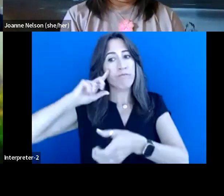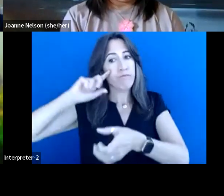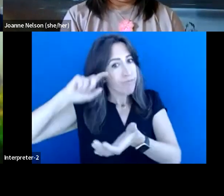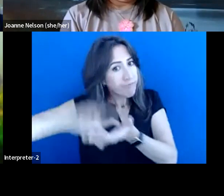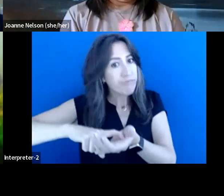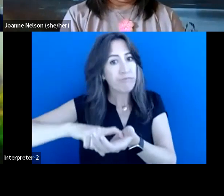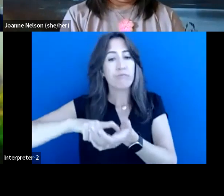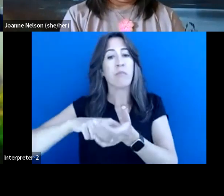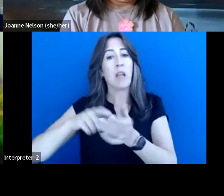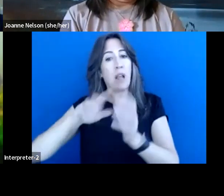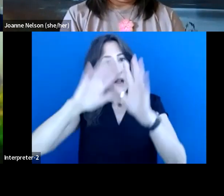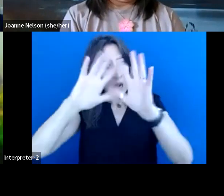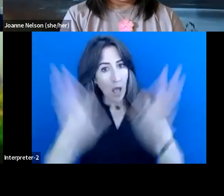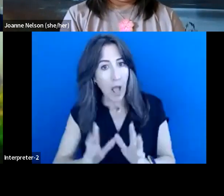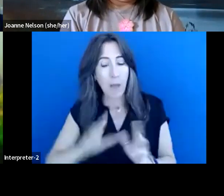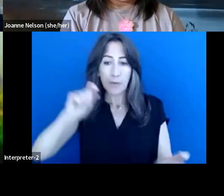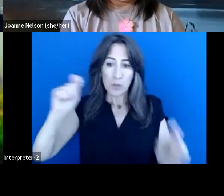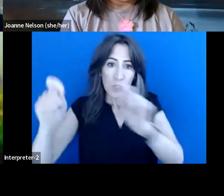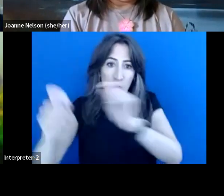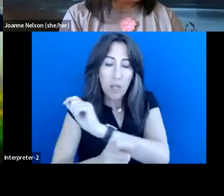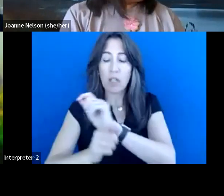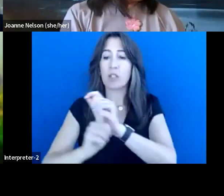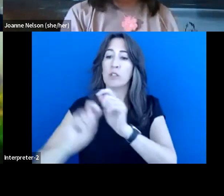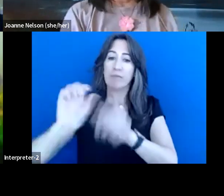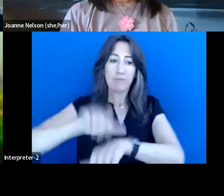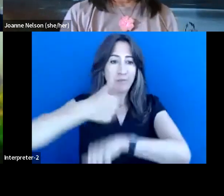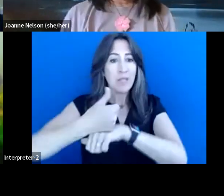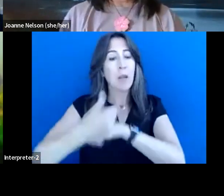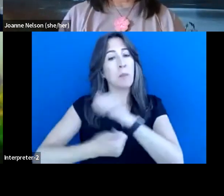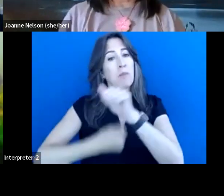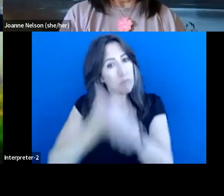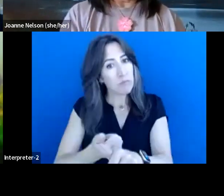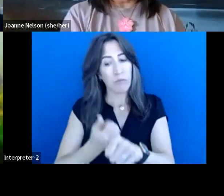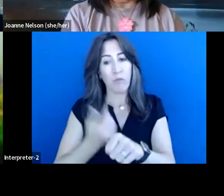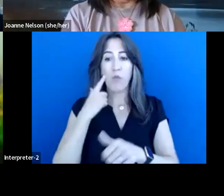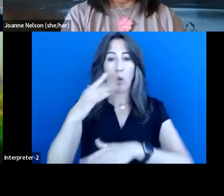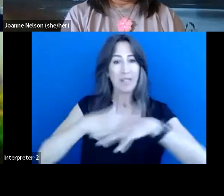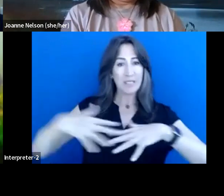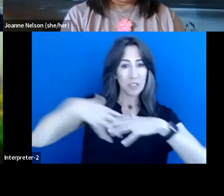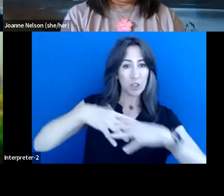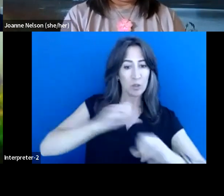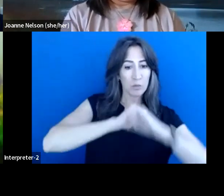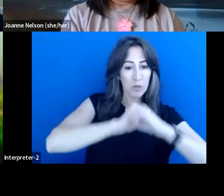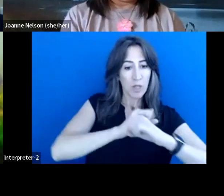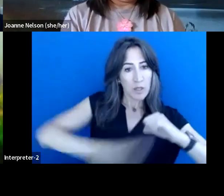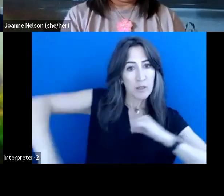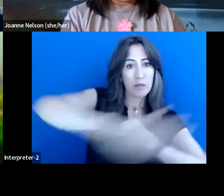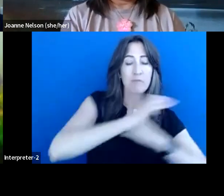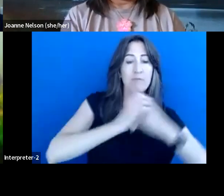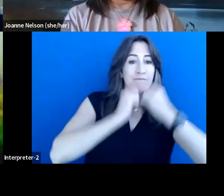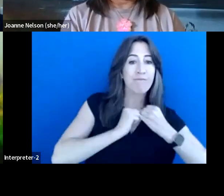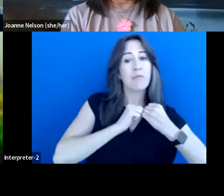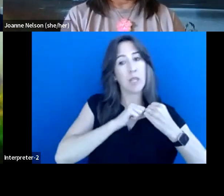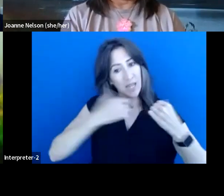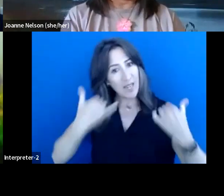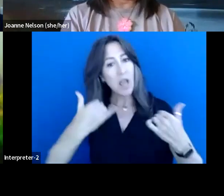through establishing indigenous protected and conserved areas. And we have a lot to offer. And I'm